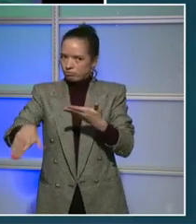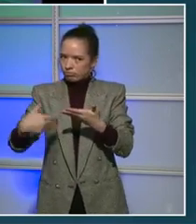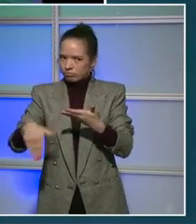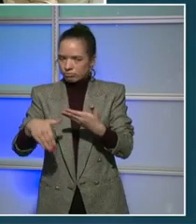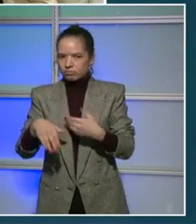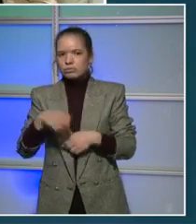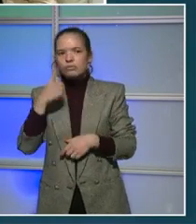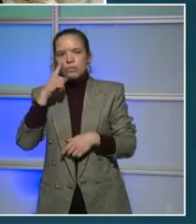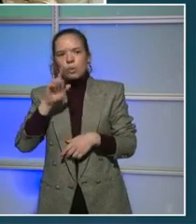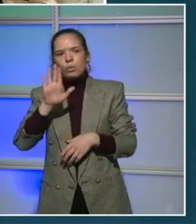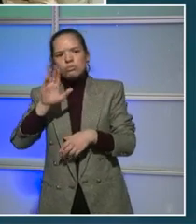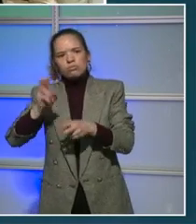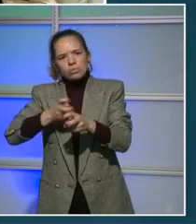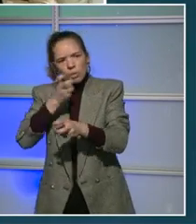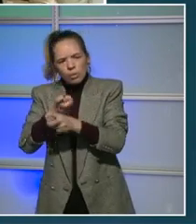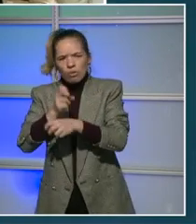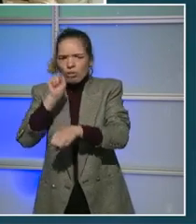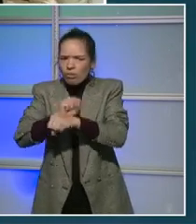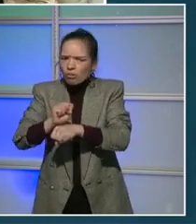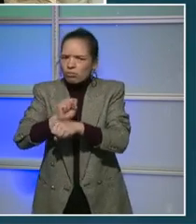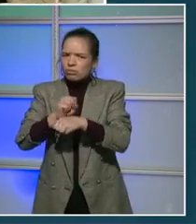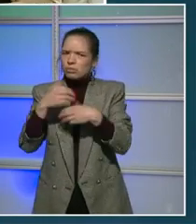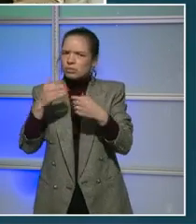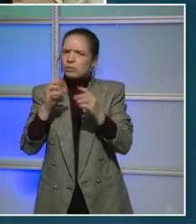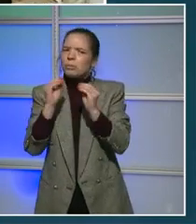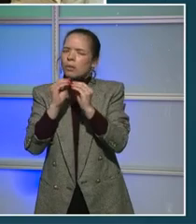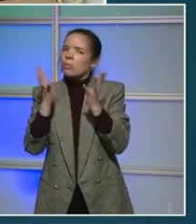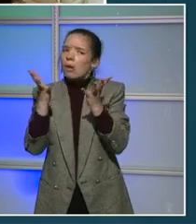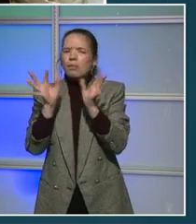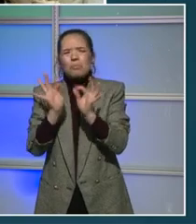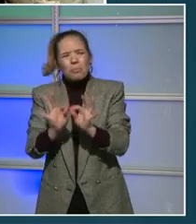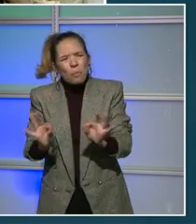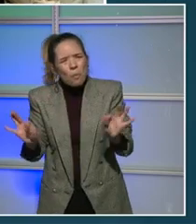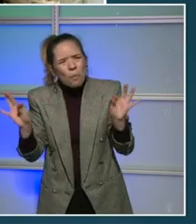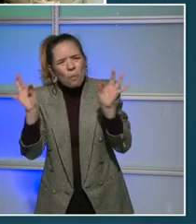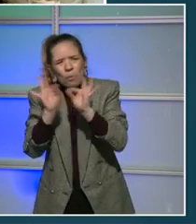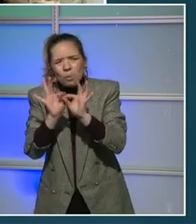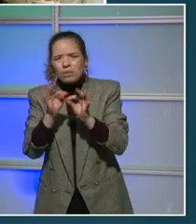importantly, thank you for your service over these last couple of years. We appreciate you.